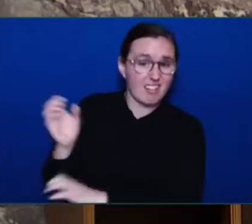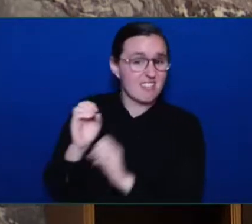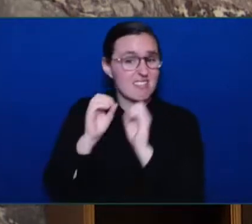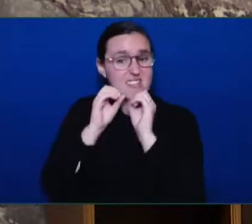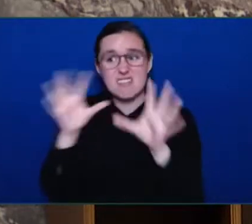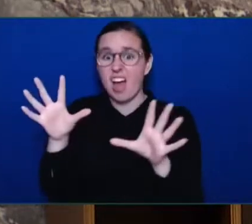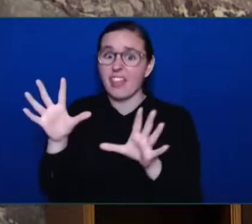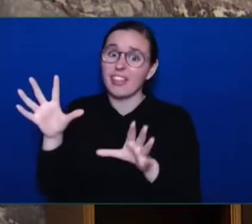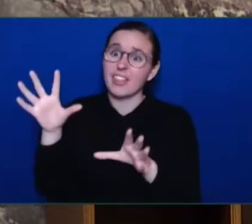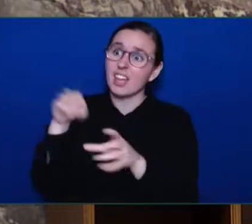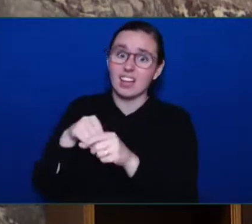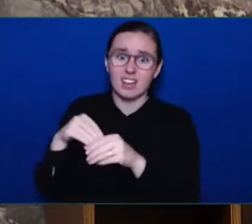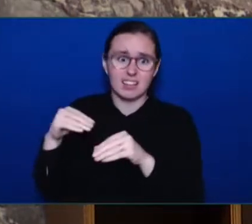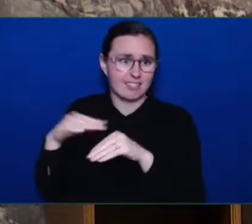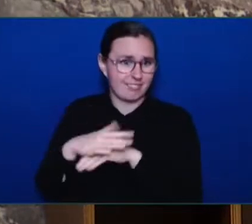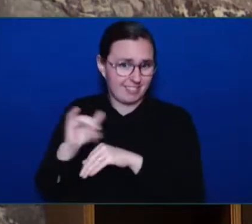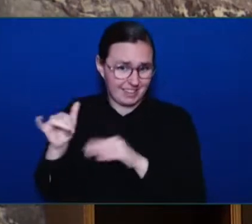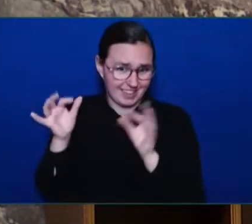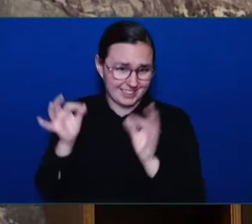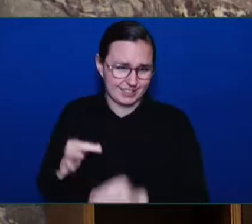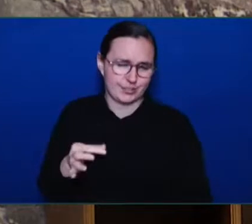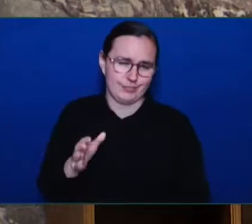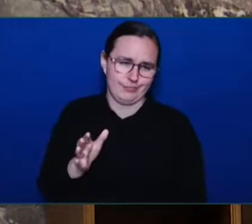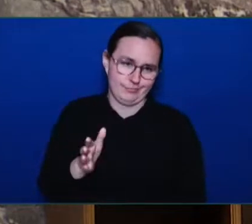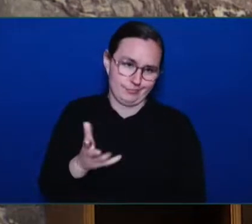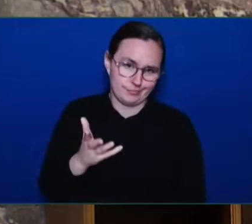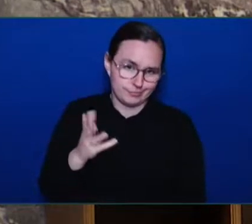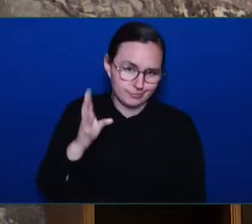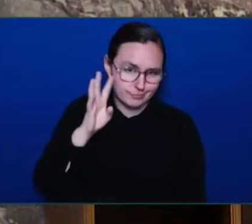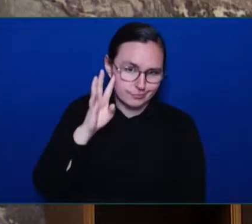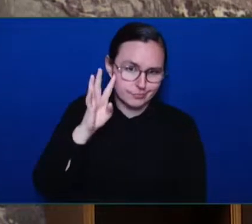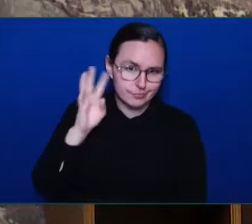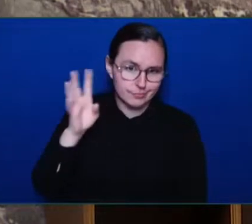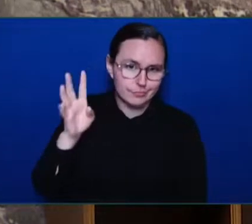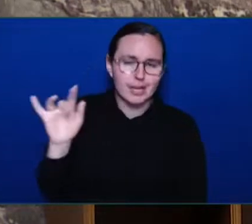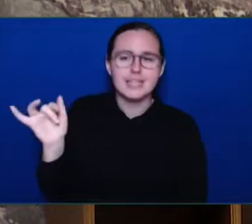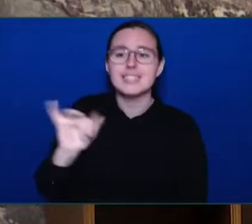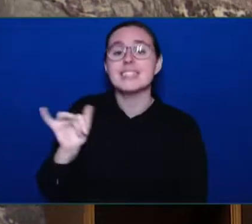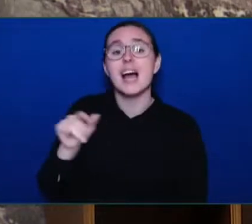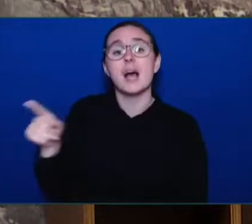rigging the NDP's leadership race or nothing to do with ripping four days out of the parliamentary calendar.